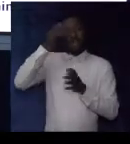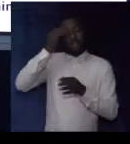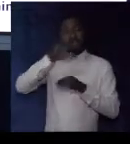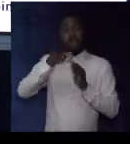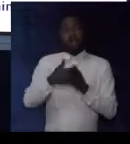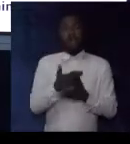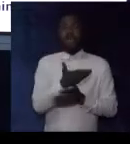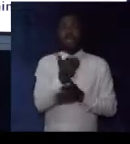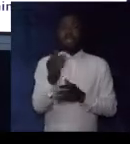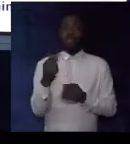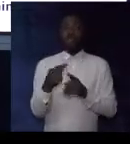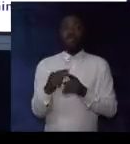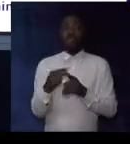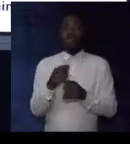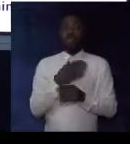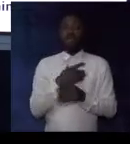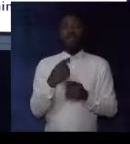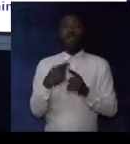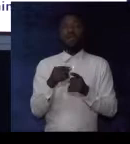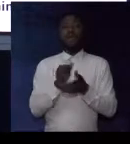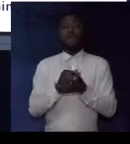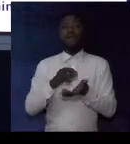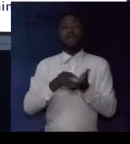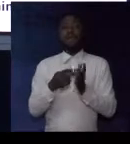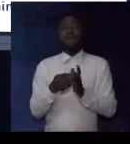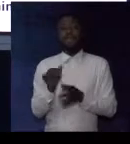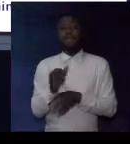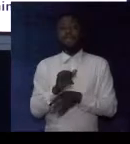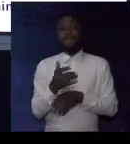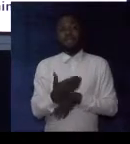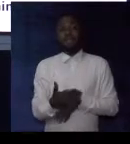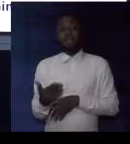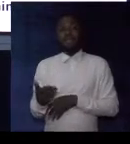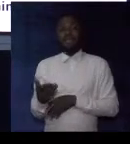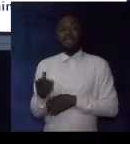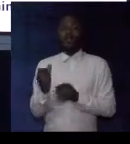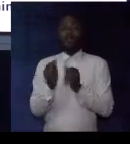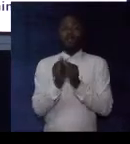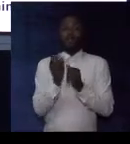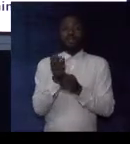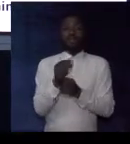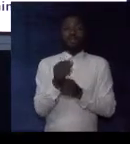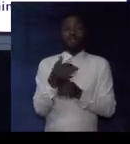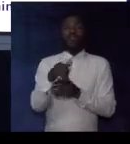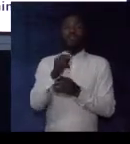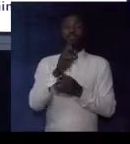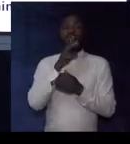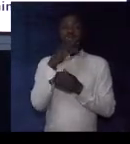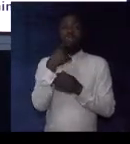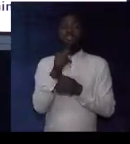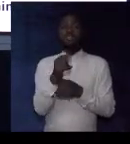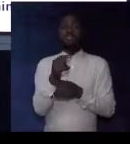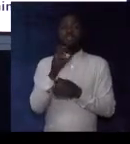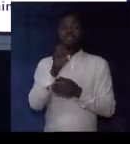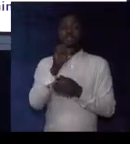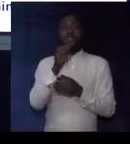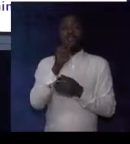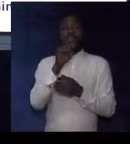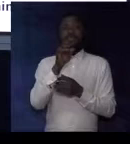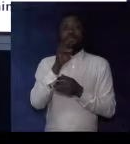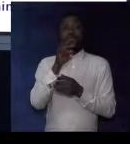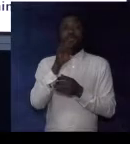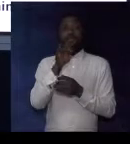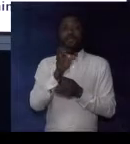You've learnt all those words. And what that means the same thing with them. Those are the